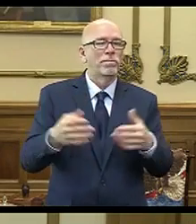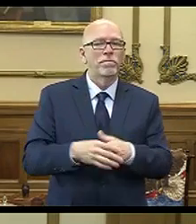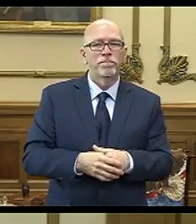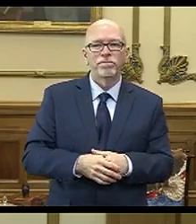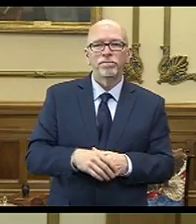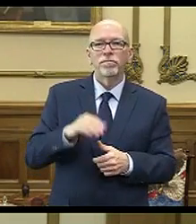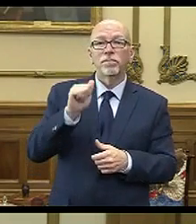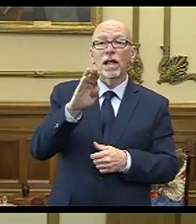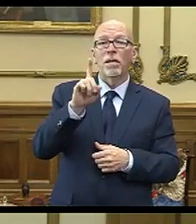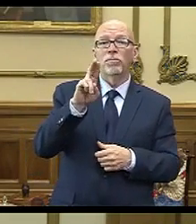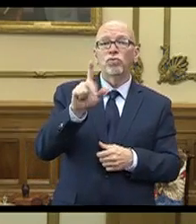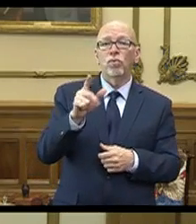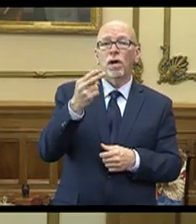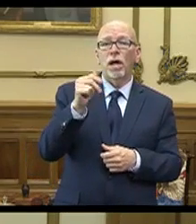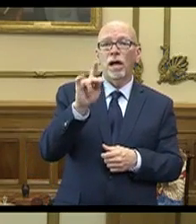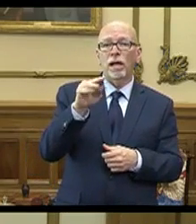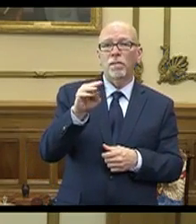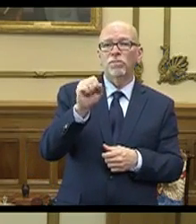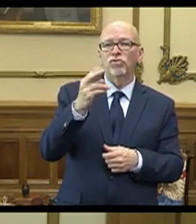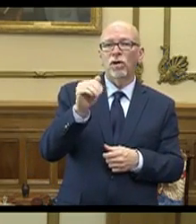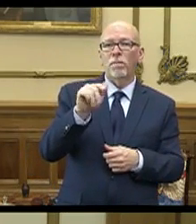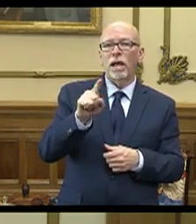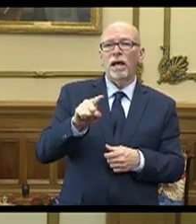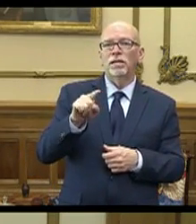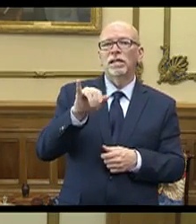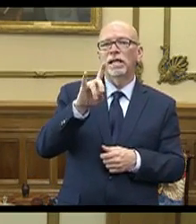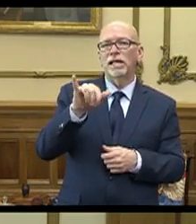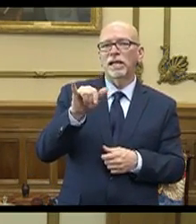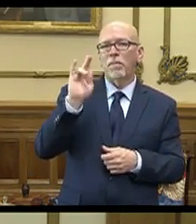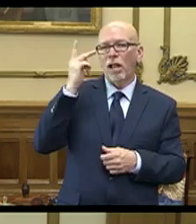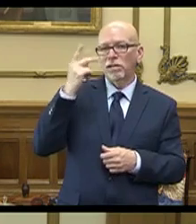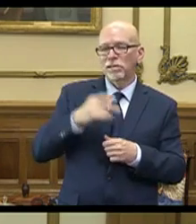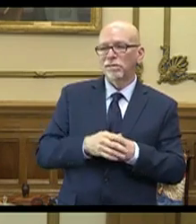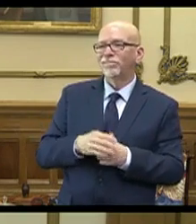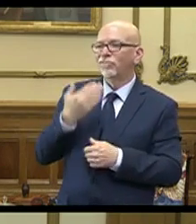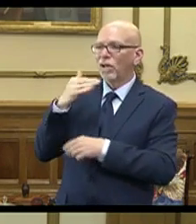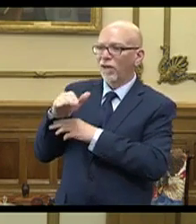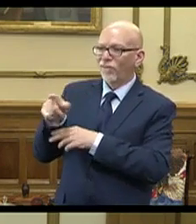Abdul-Hakim Shabazz, Indy Politics. Good afternoon, Abdul.